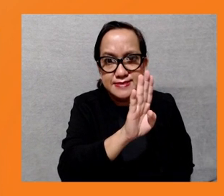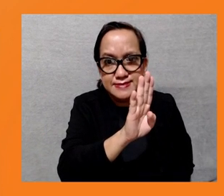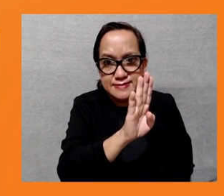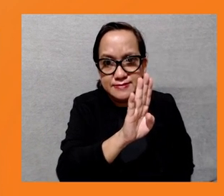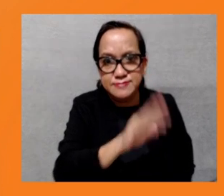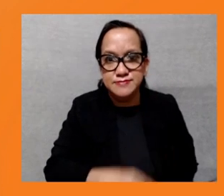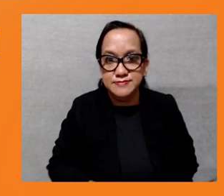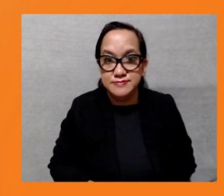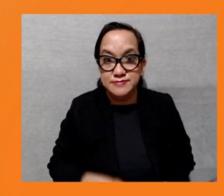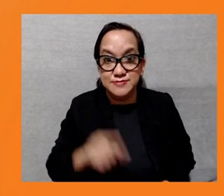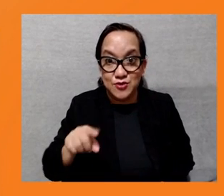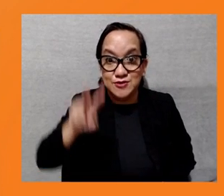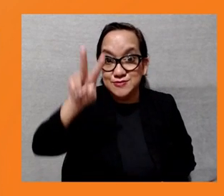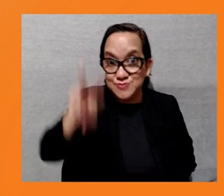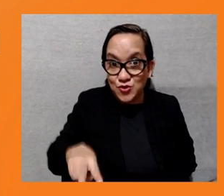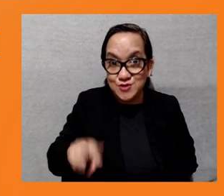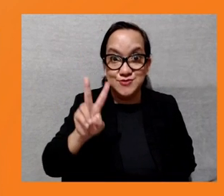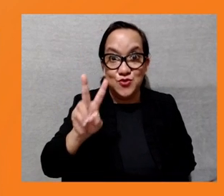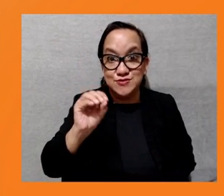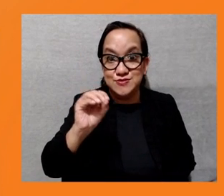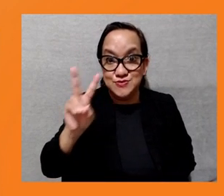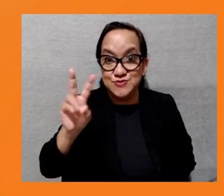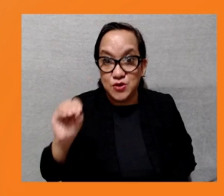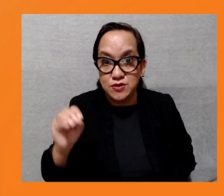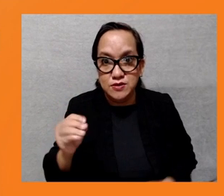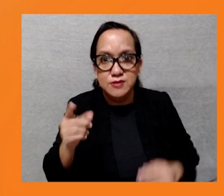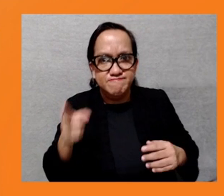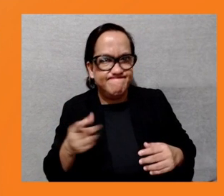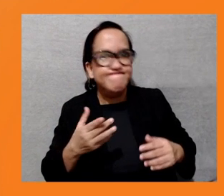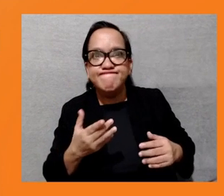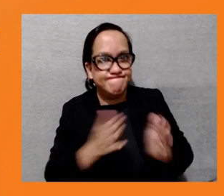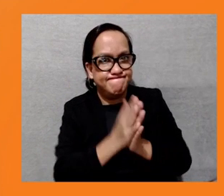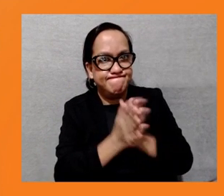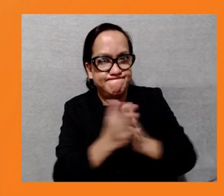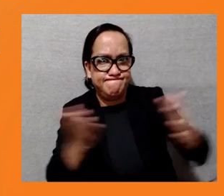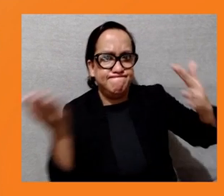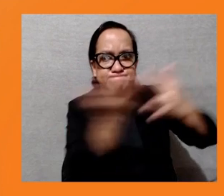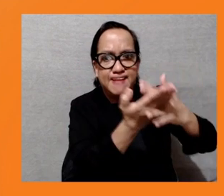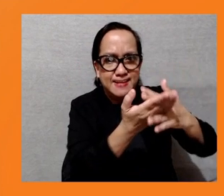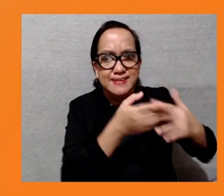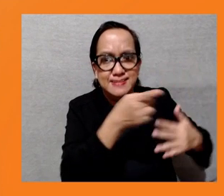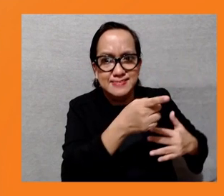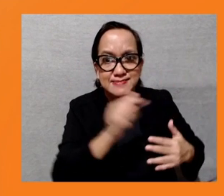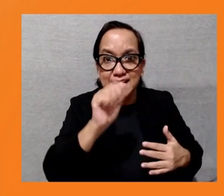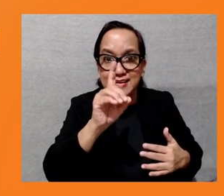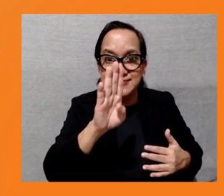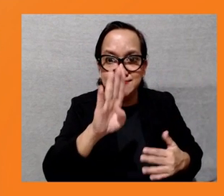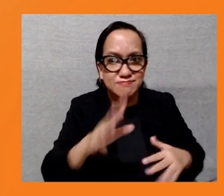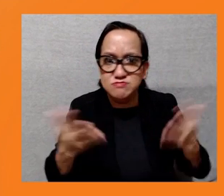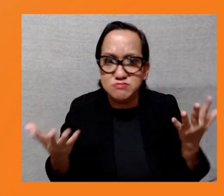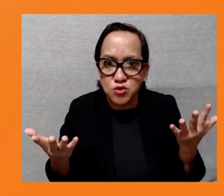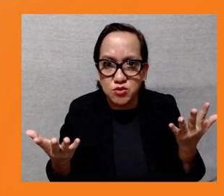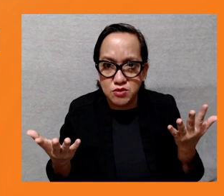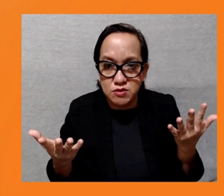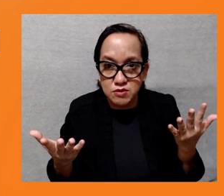filed complaints with the OSPF and the EIB complaint mechanism, which were found eligible. But the OSPF gives very